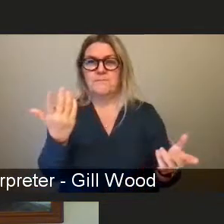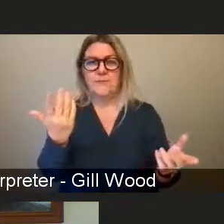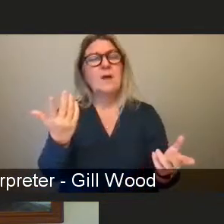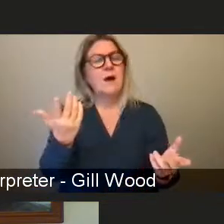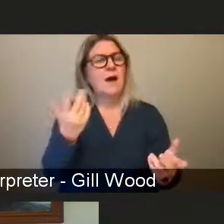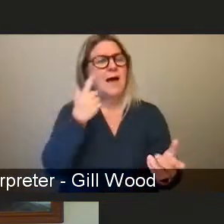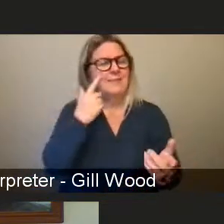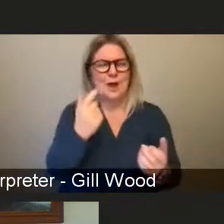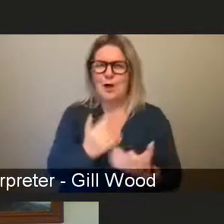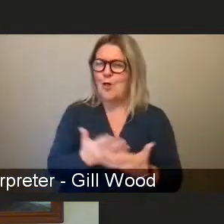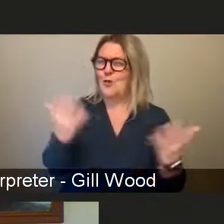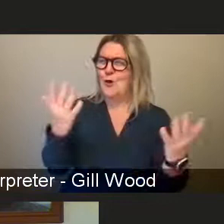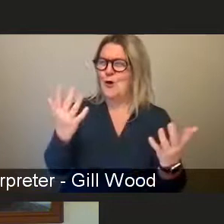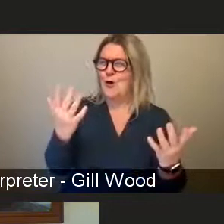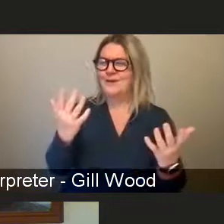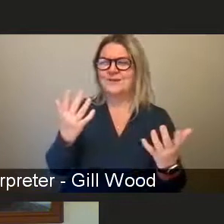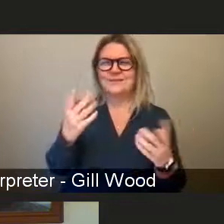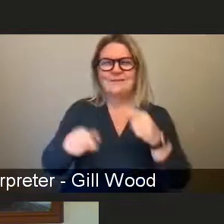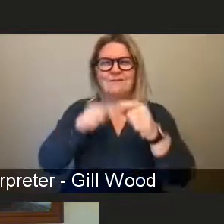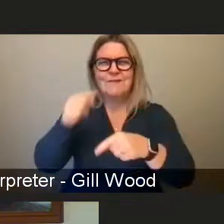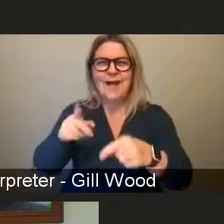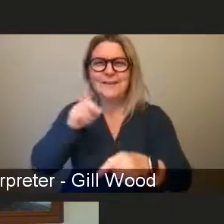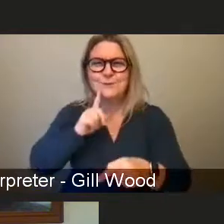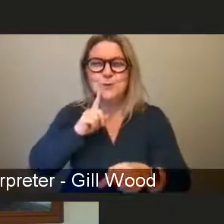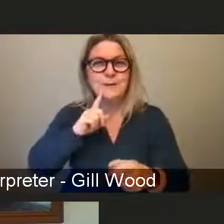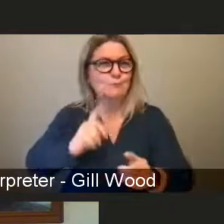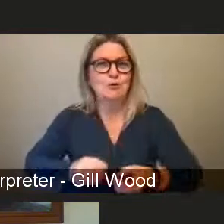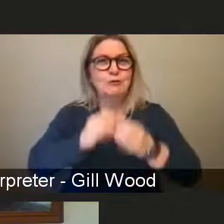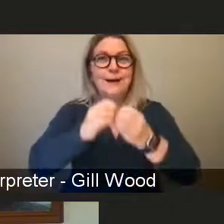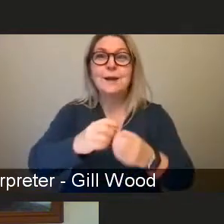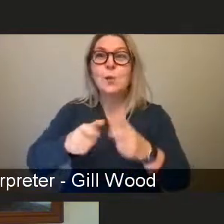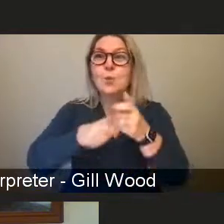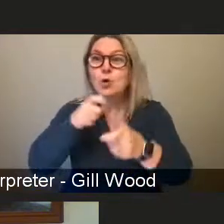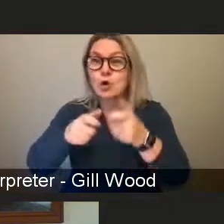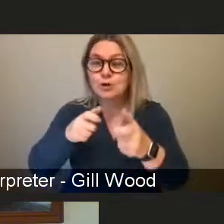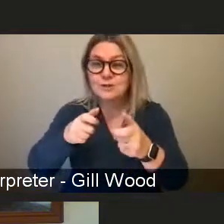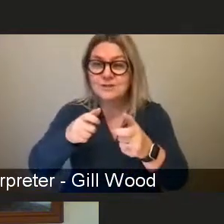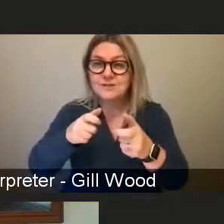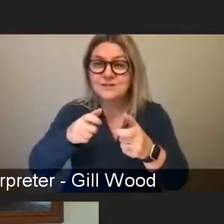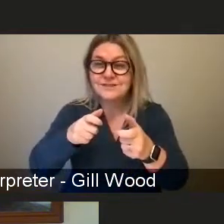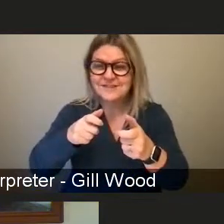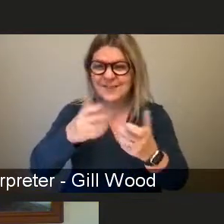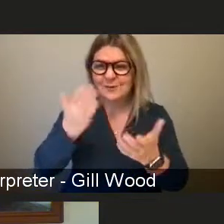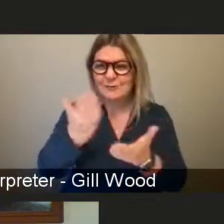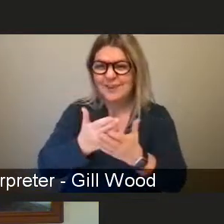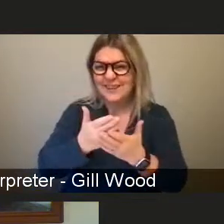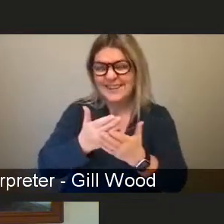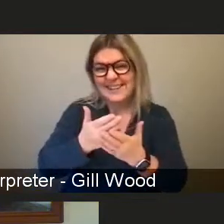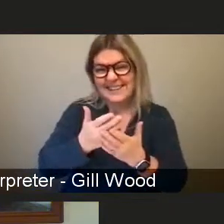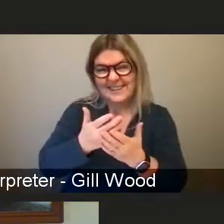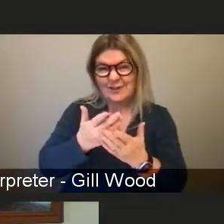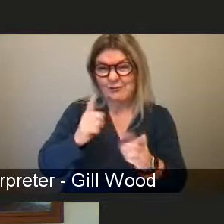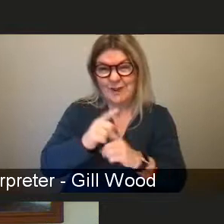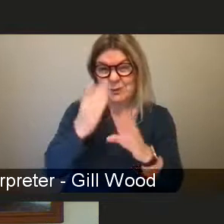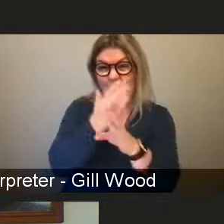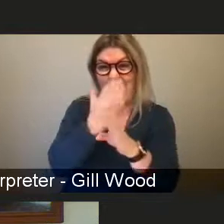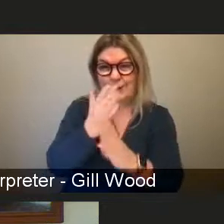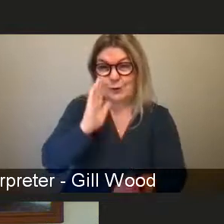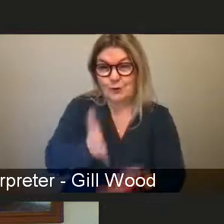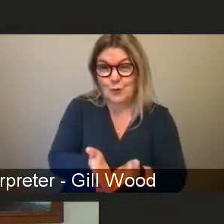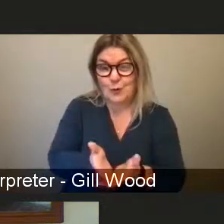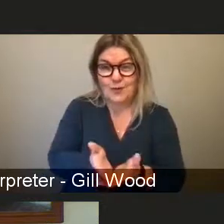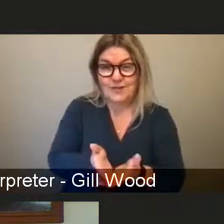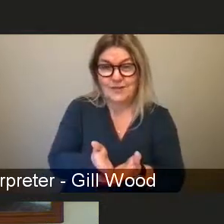like spiking that somehow take it away from the real truth of what's happening here. I think in terms of how we're going to